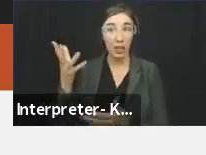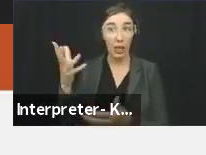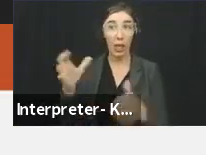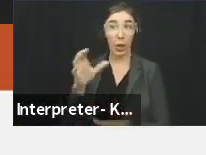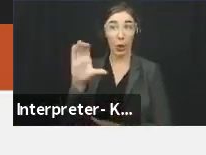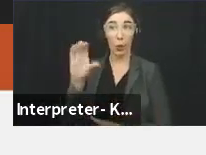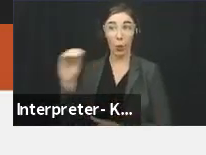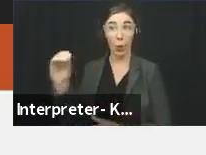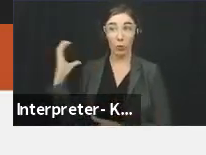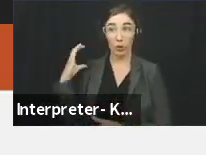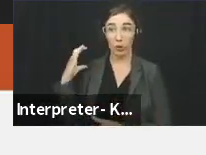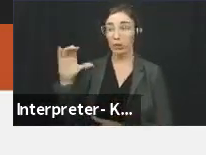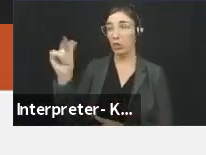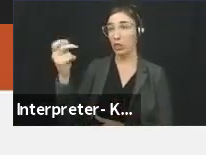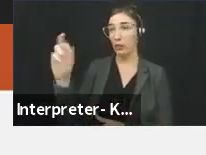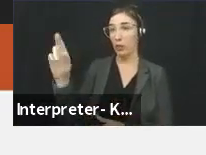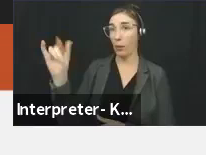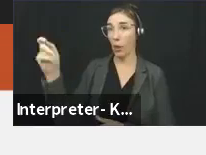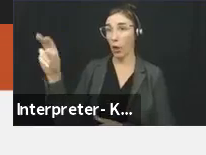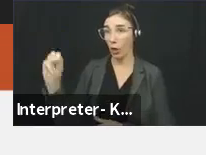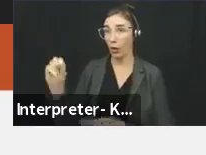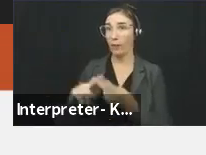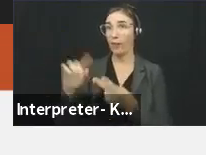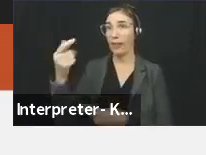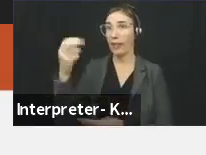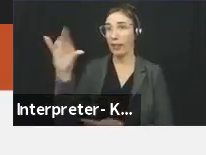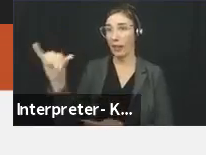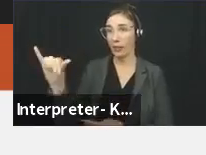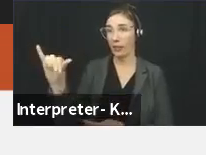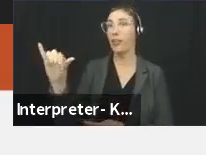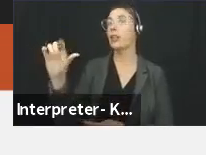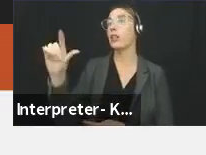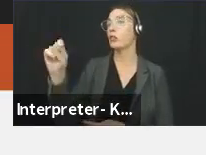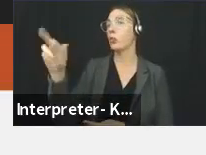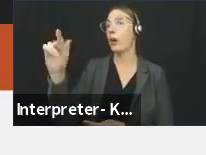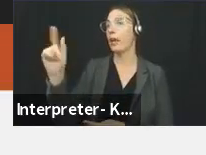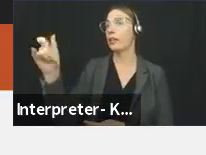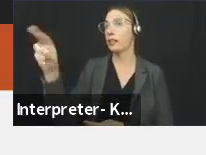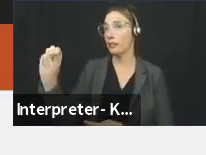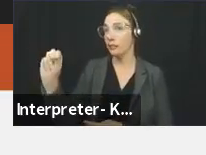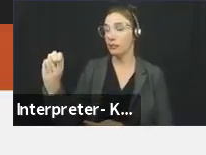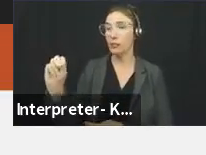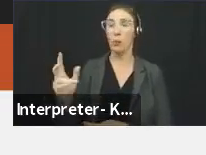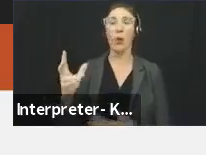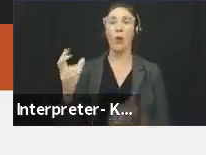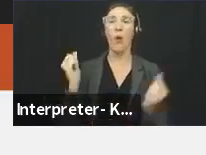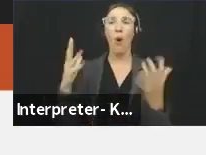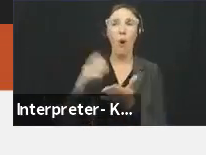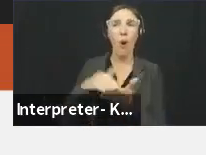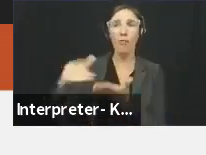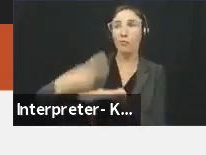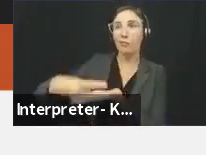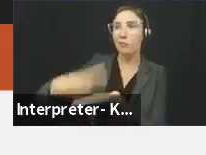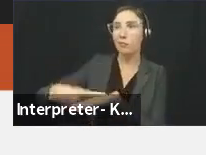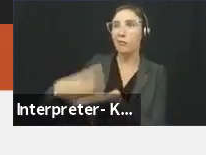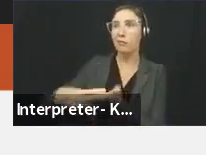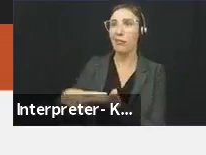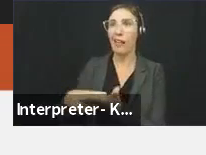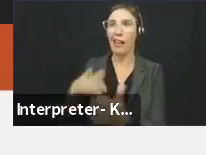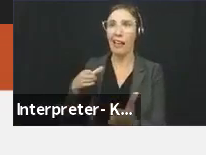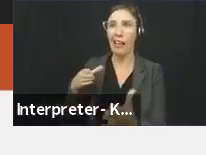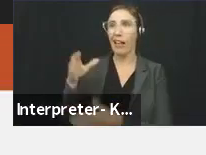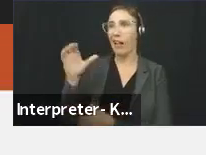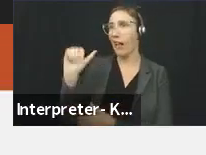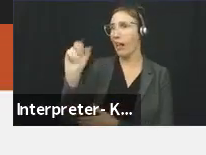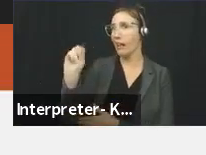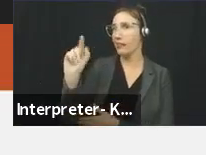Jennifer Bernard and Gary Tracton. We often talk about the damage of antisemitism and other forms of hate extend out well